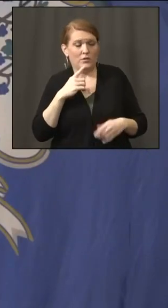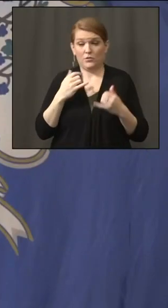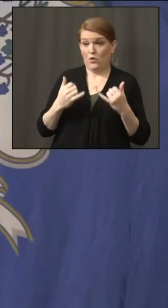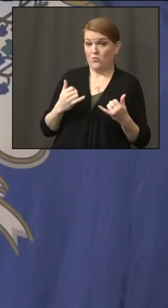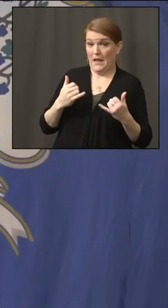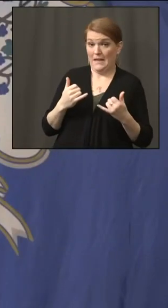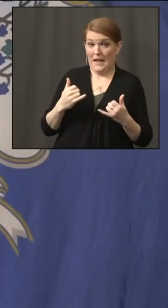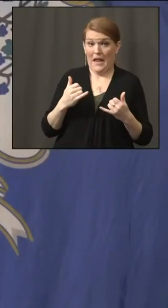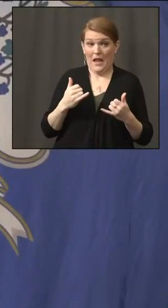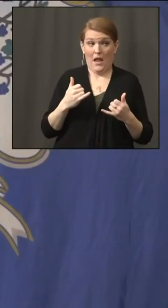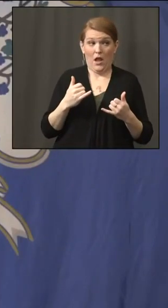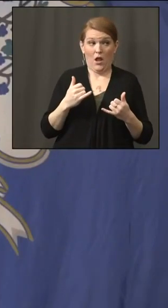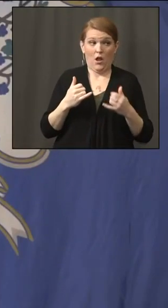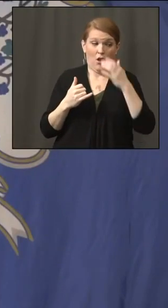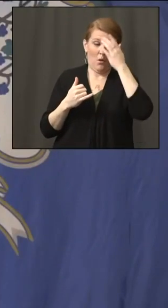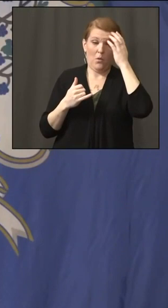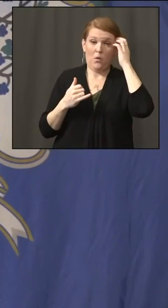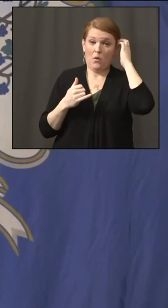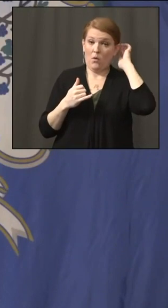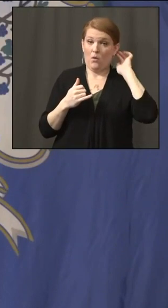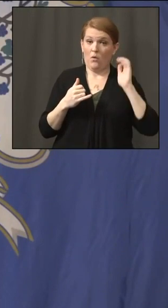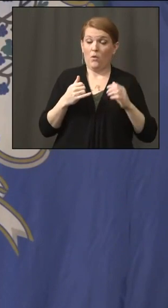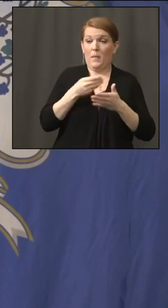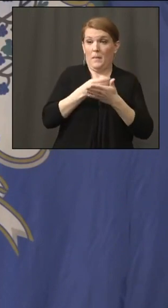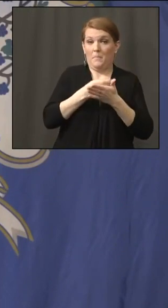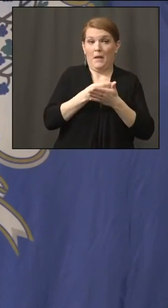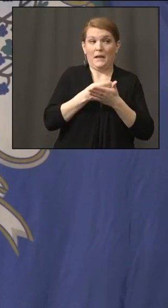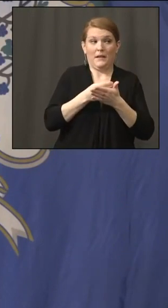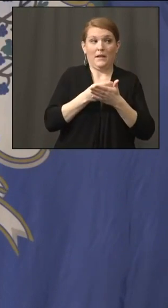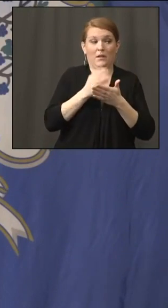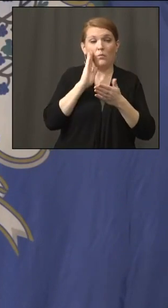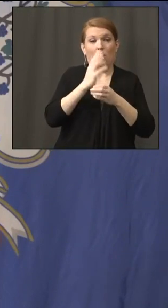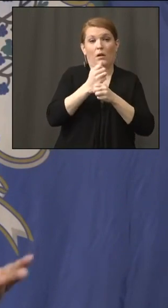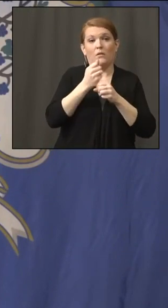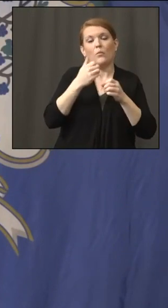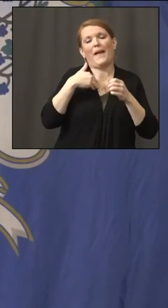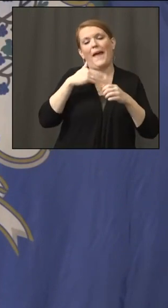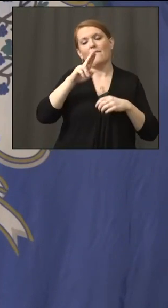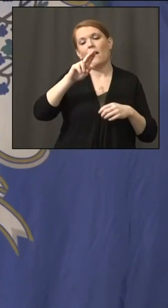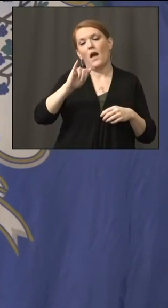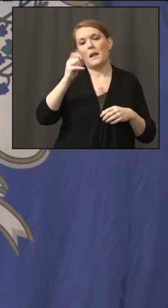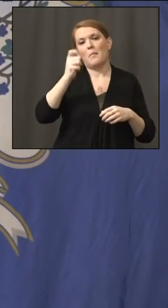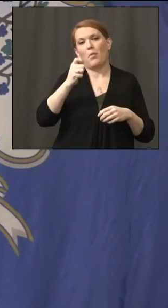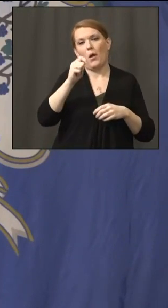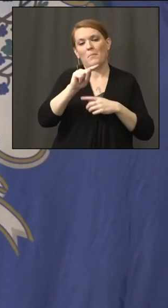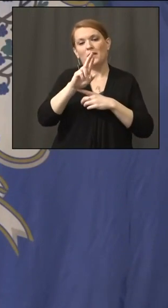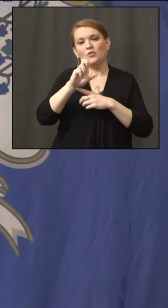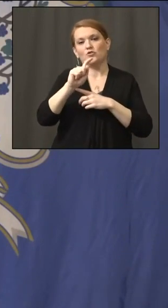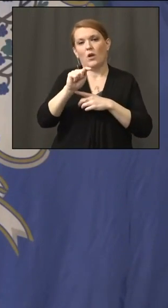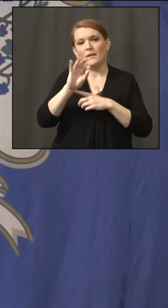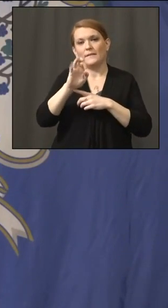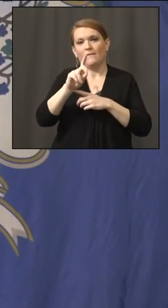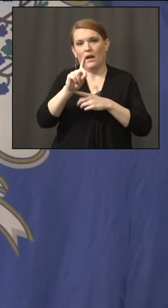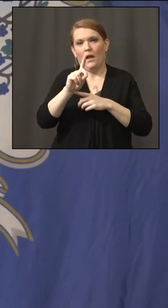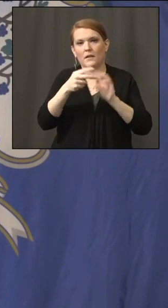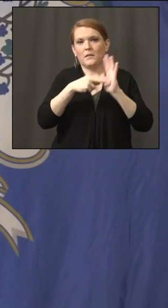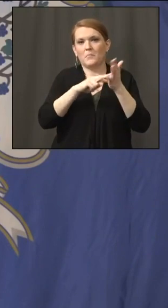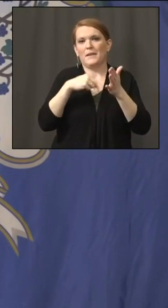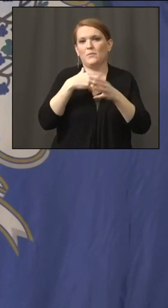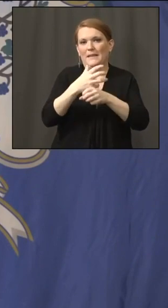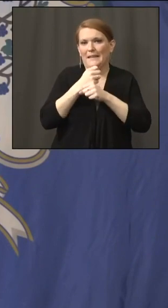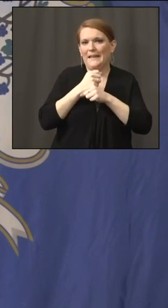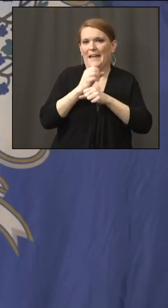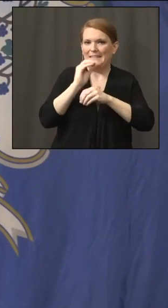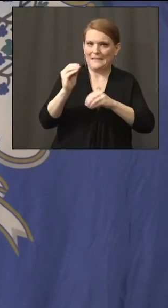understanding is it comes from the unemployment trust fund that we have, where we get virtually zero interest loans from the federal government.